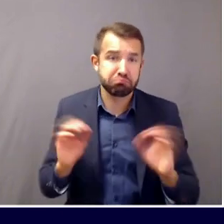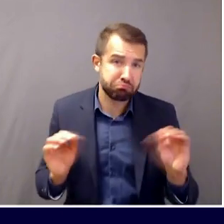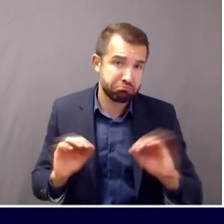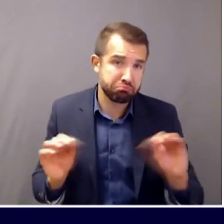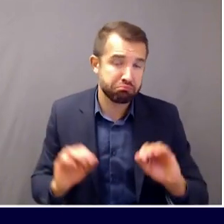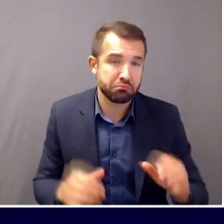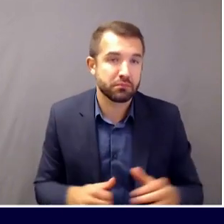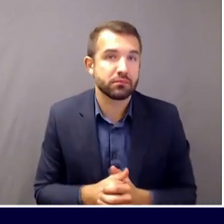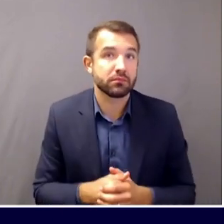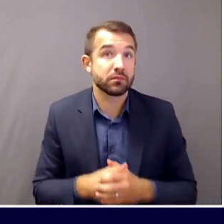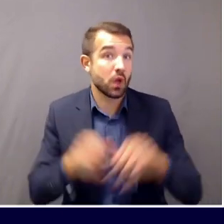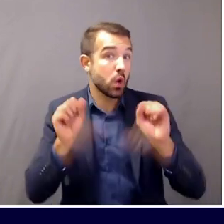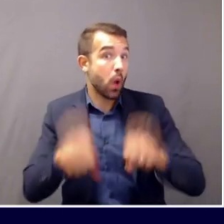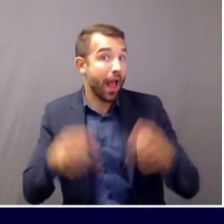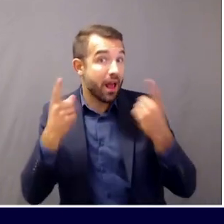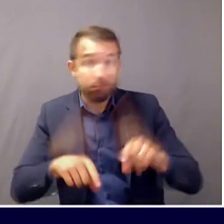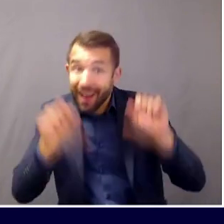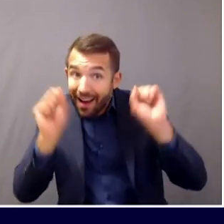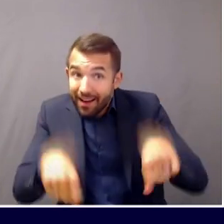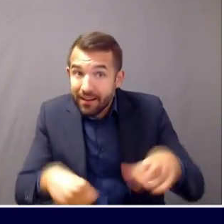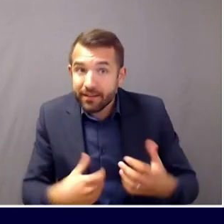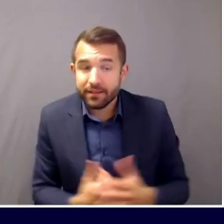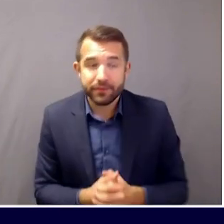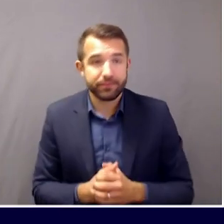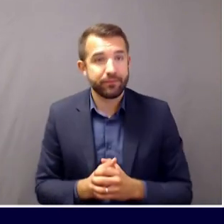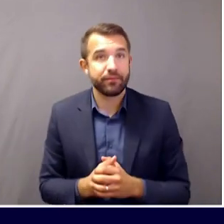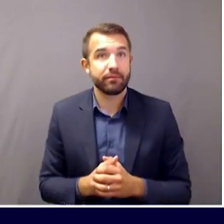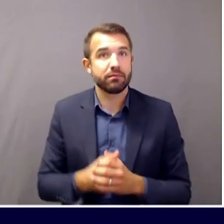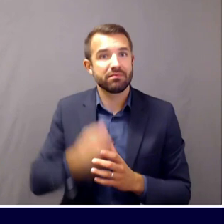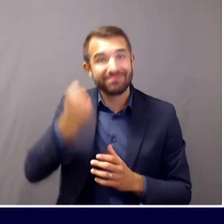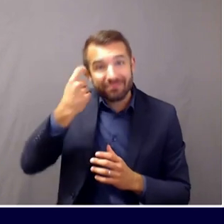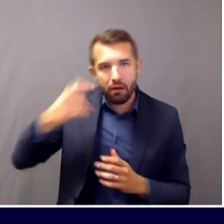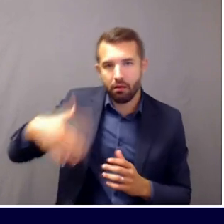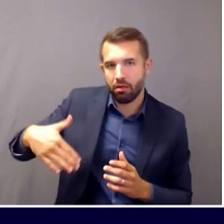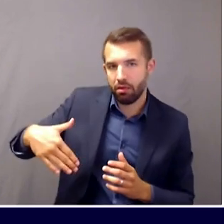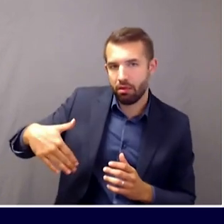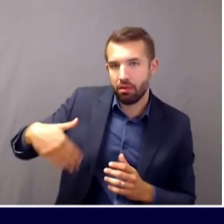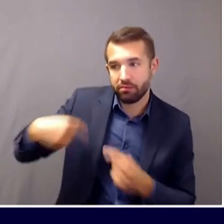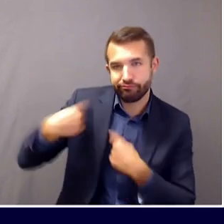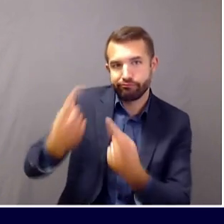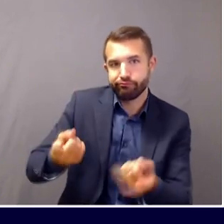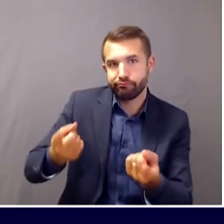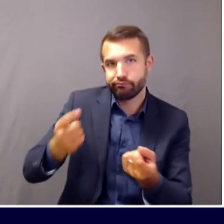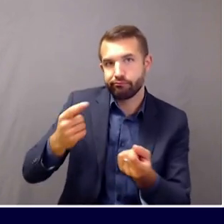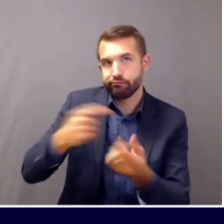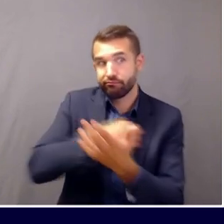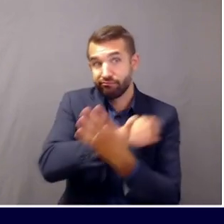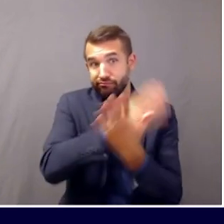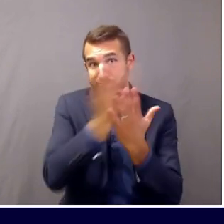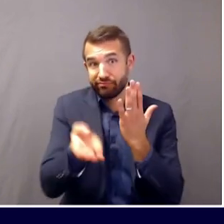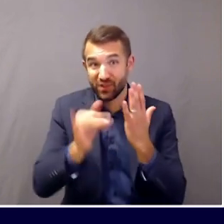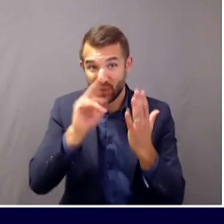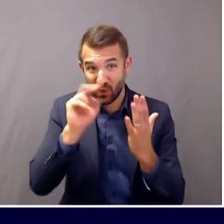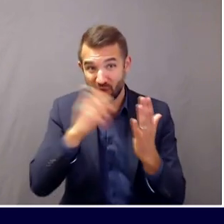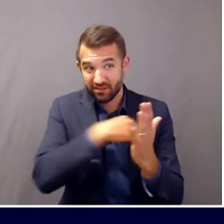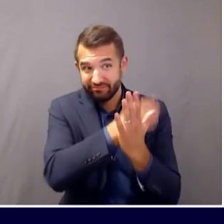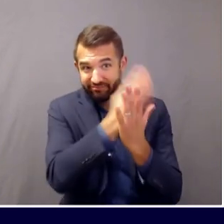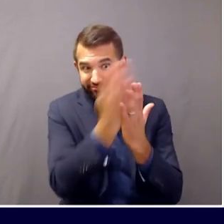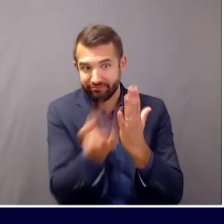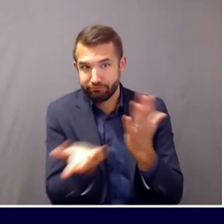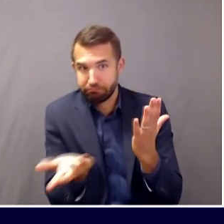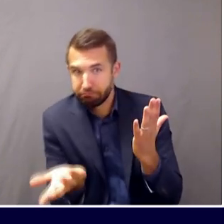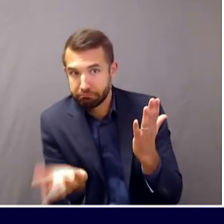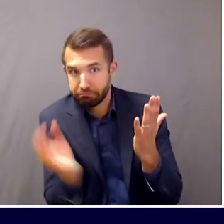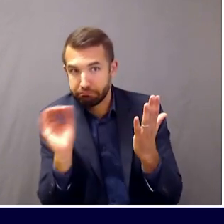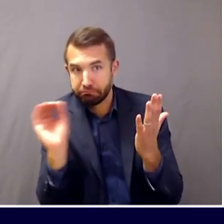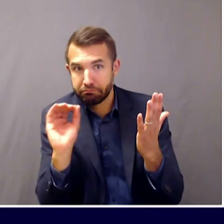happen, to be sure. But thus far in the summer, we haven't seen evidence of those outbreaks. So for example, in the zip code where